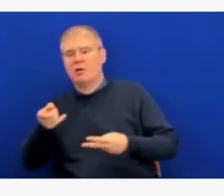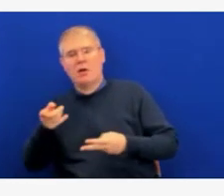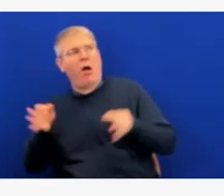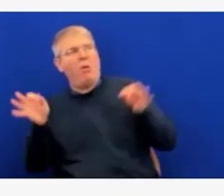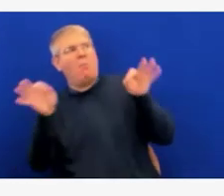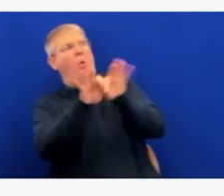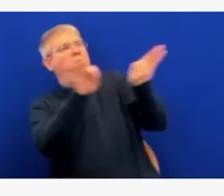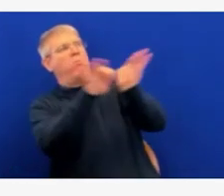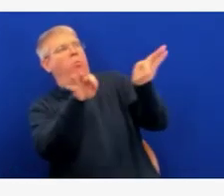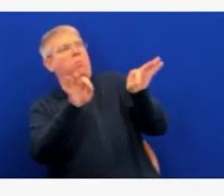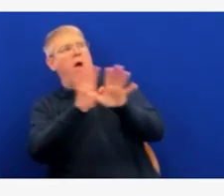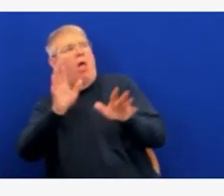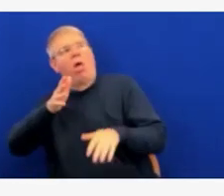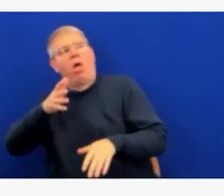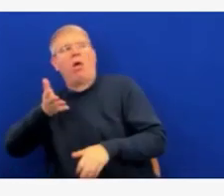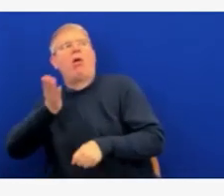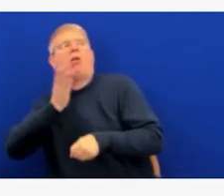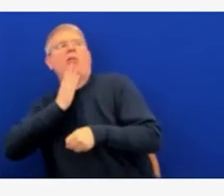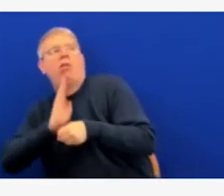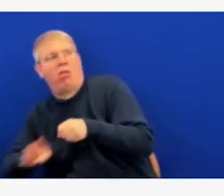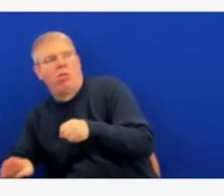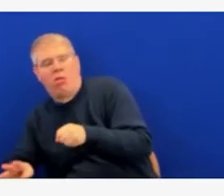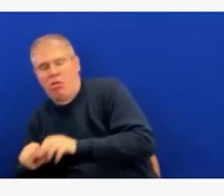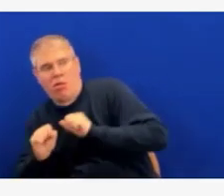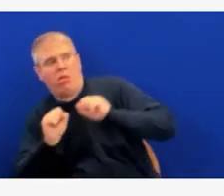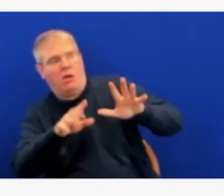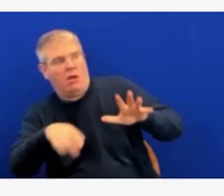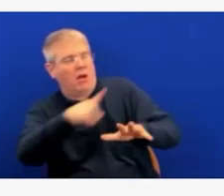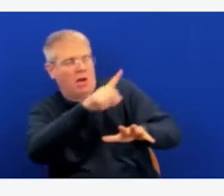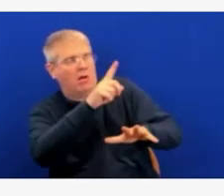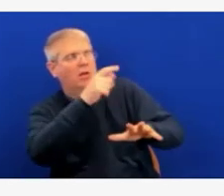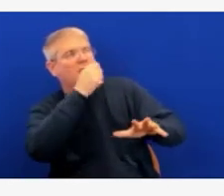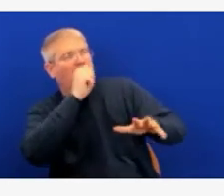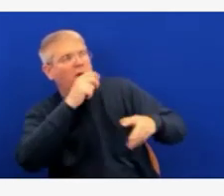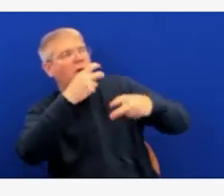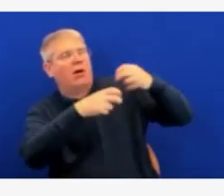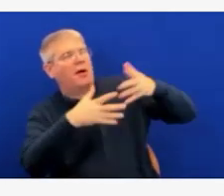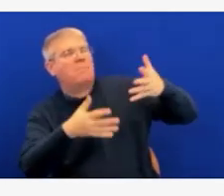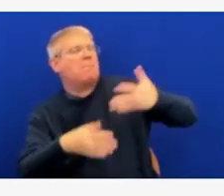All right. Thanks, Dr. Hahn. Our next question is going to come from Hyatt Noramina.